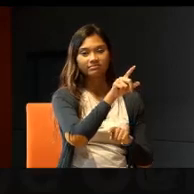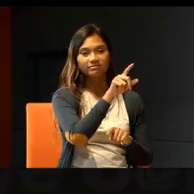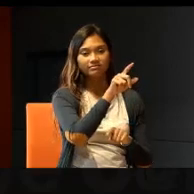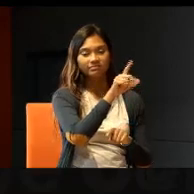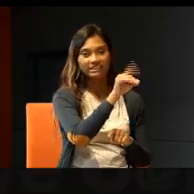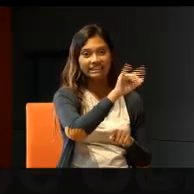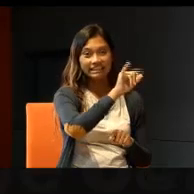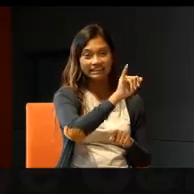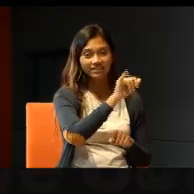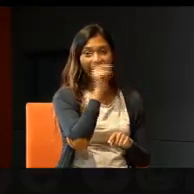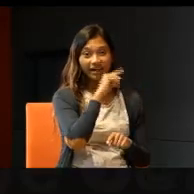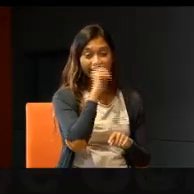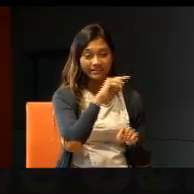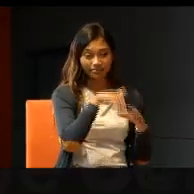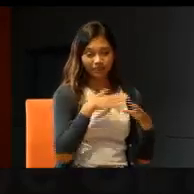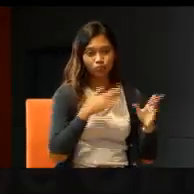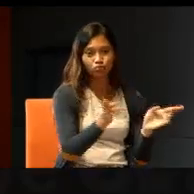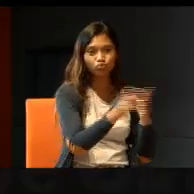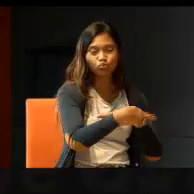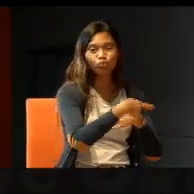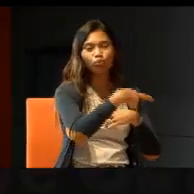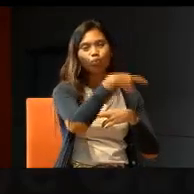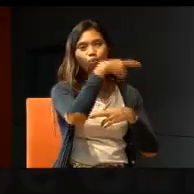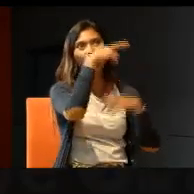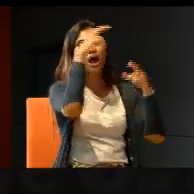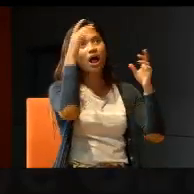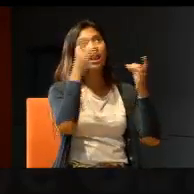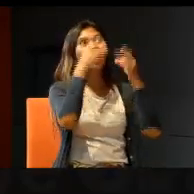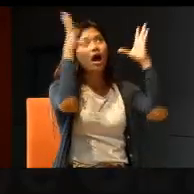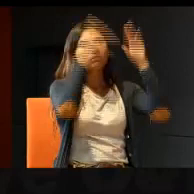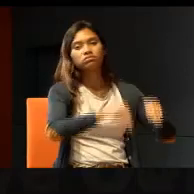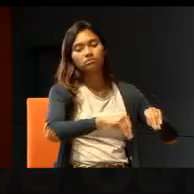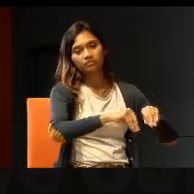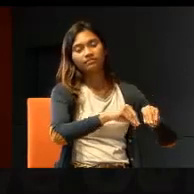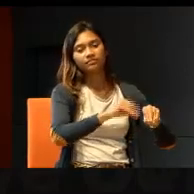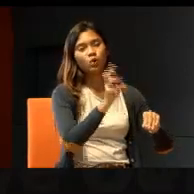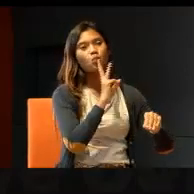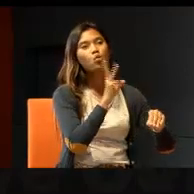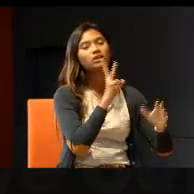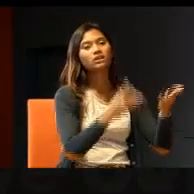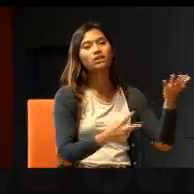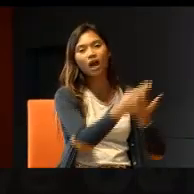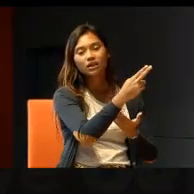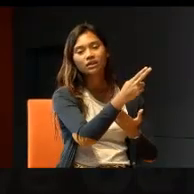rats in my room, there were rats in my room, and water, cars, things like that.